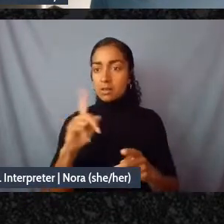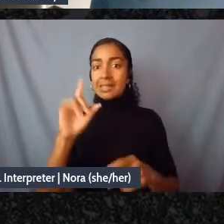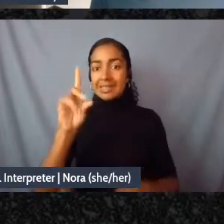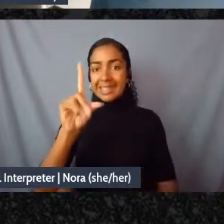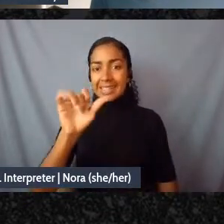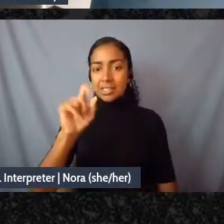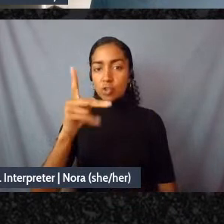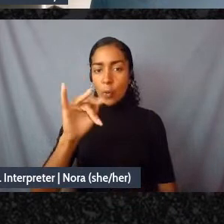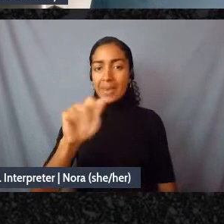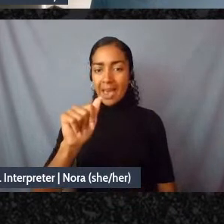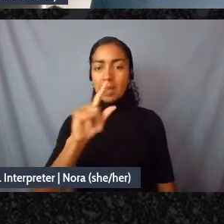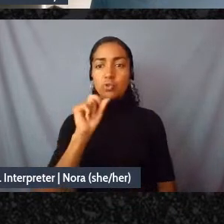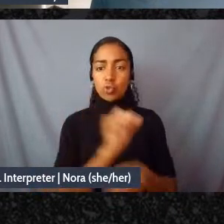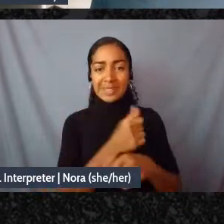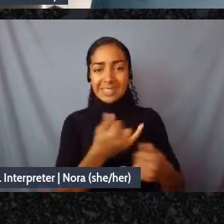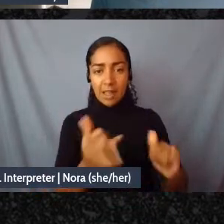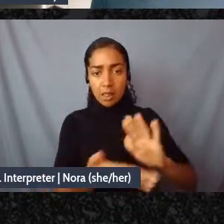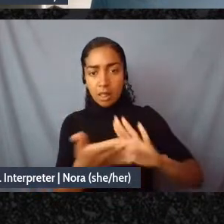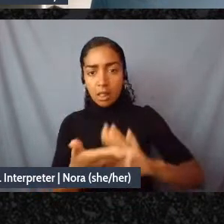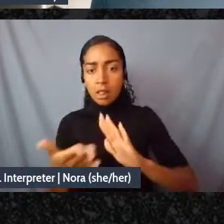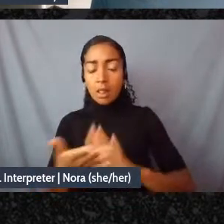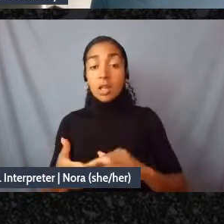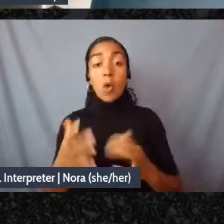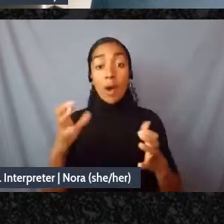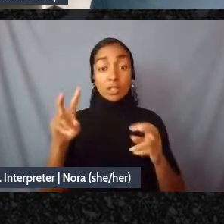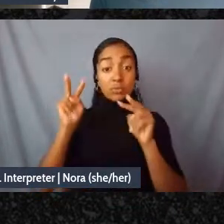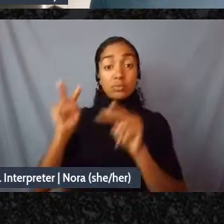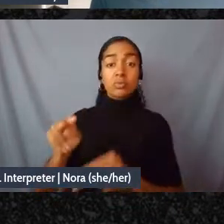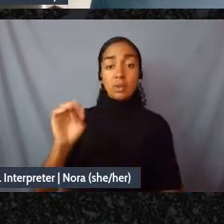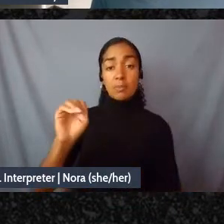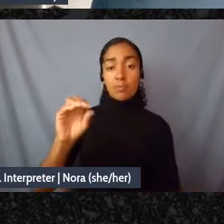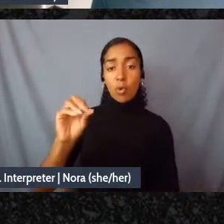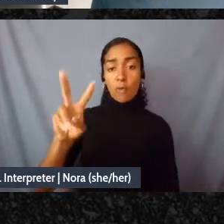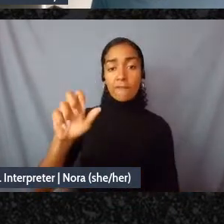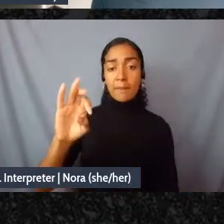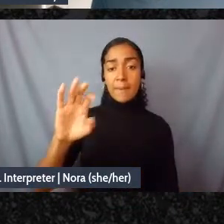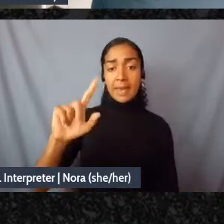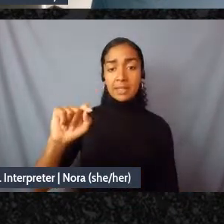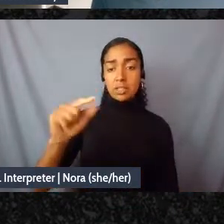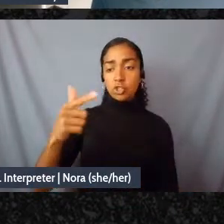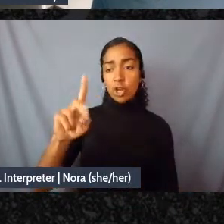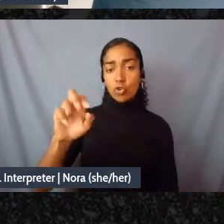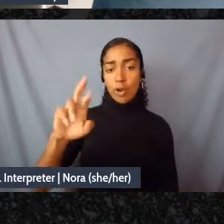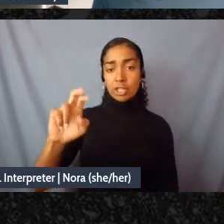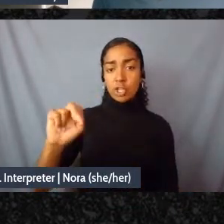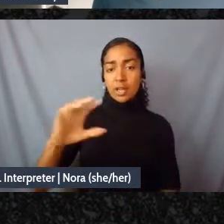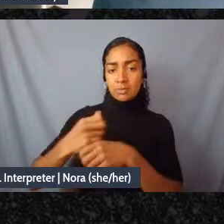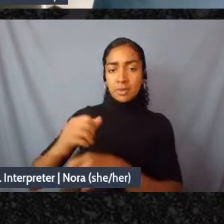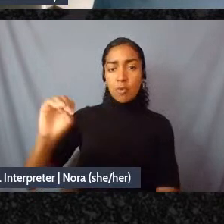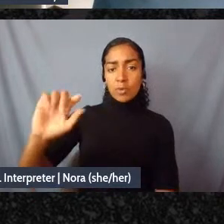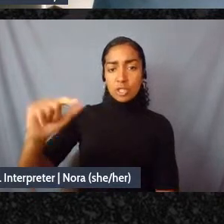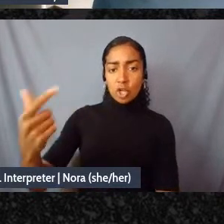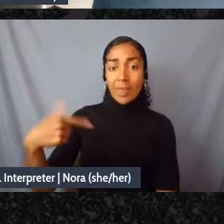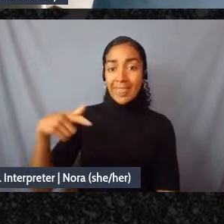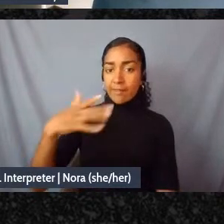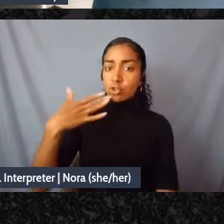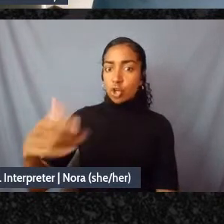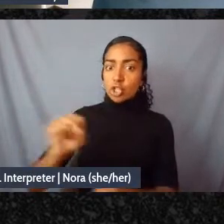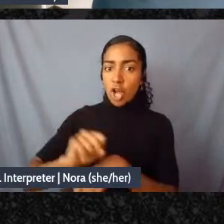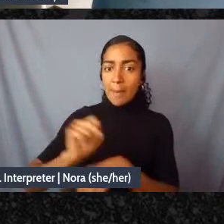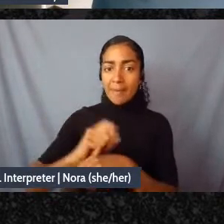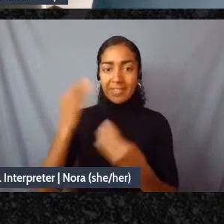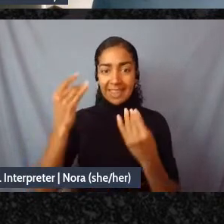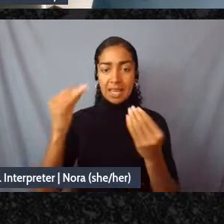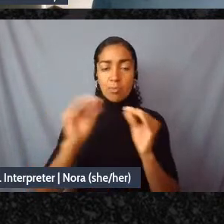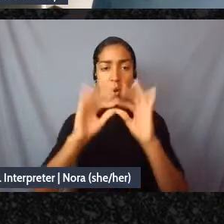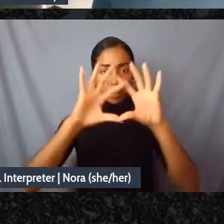instead I want to point to the work of movement generation I think they do a beautiful job of thinking holistically around these transitions of what is a